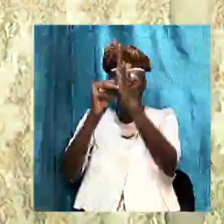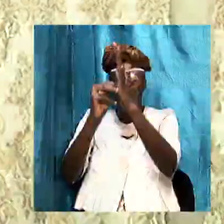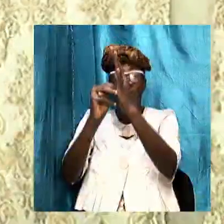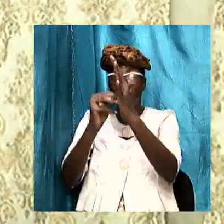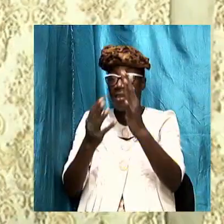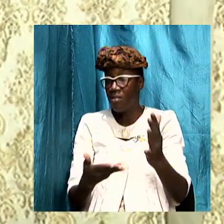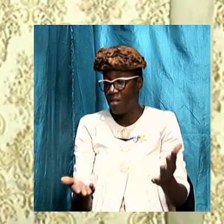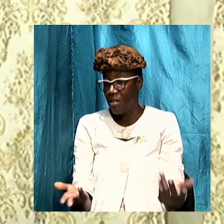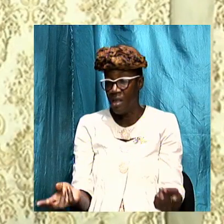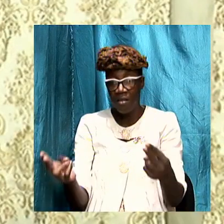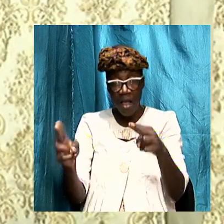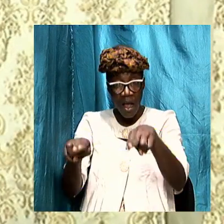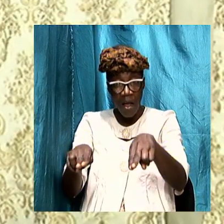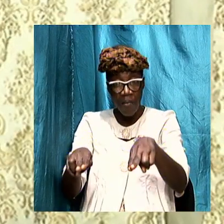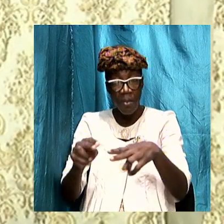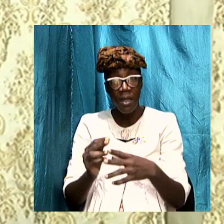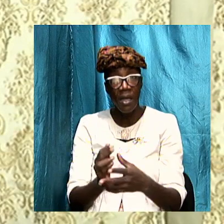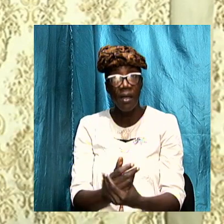happening